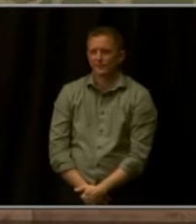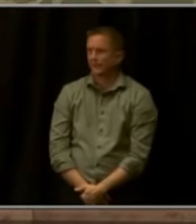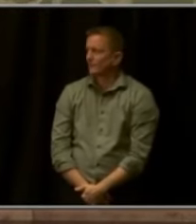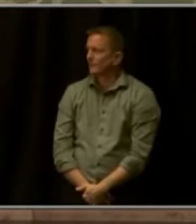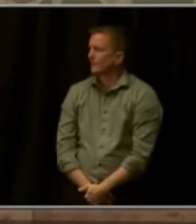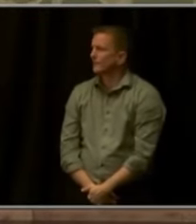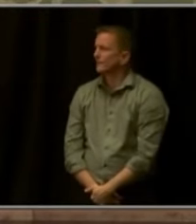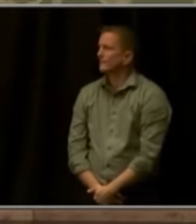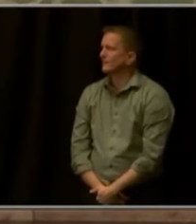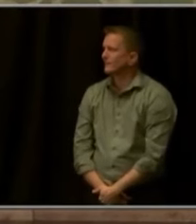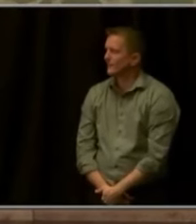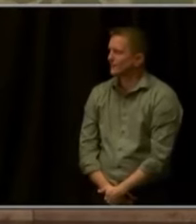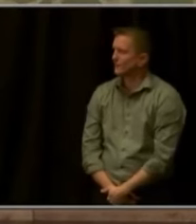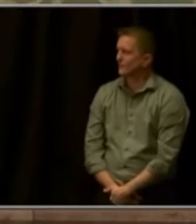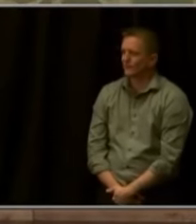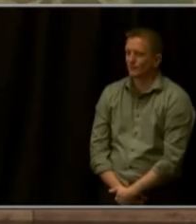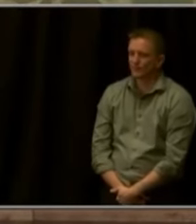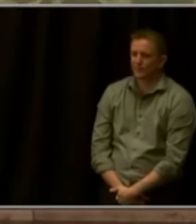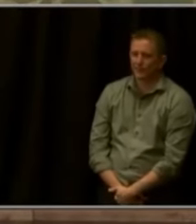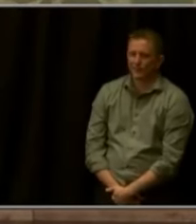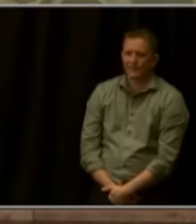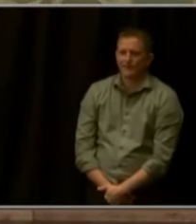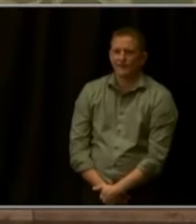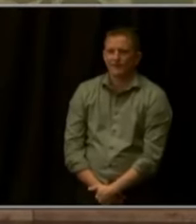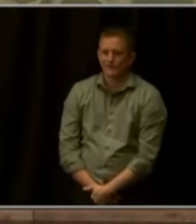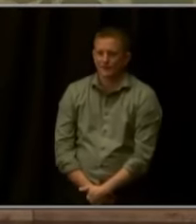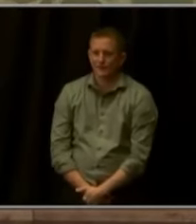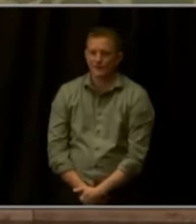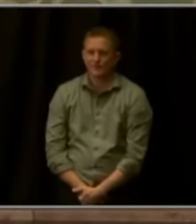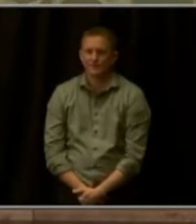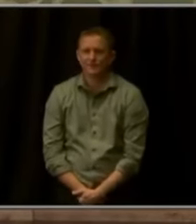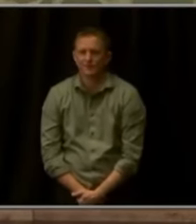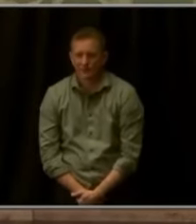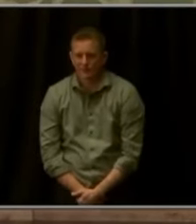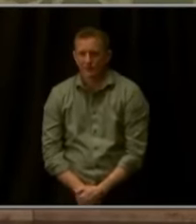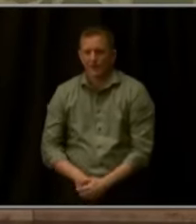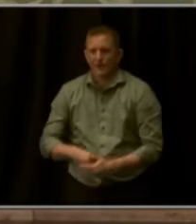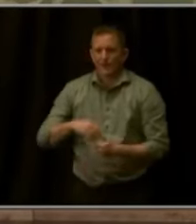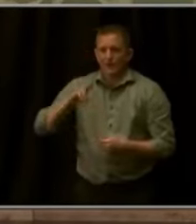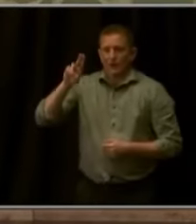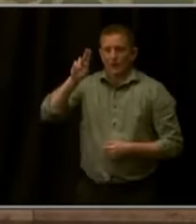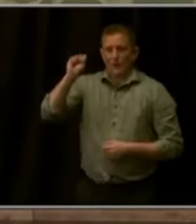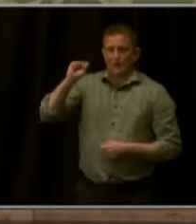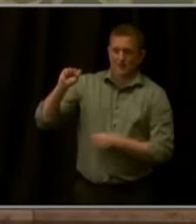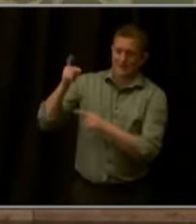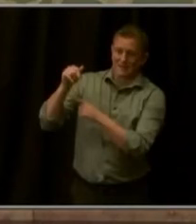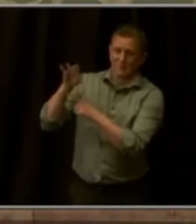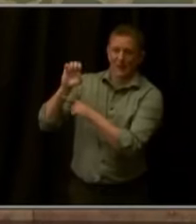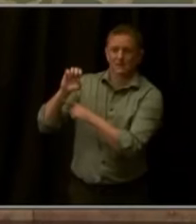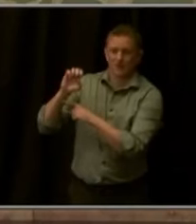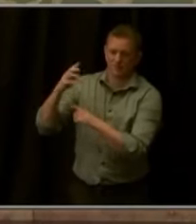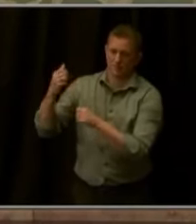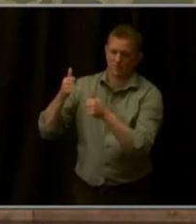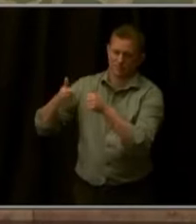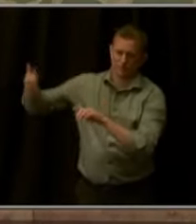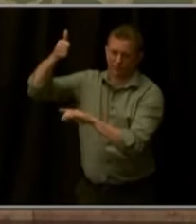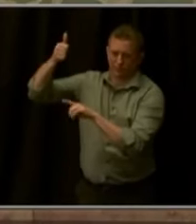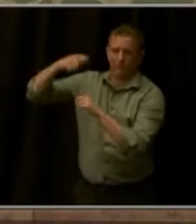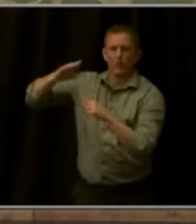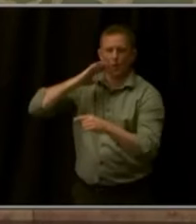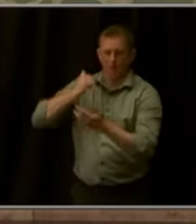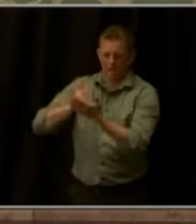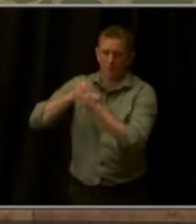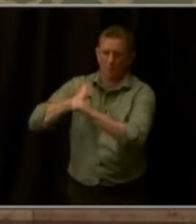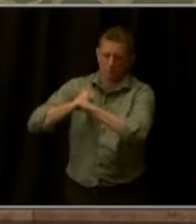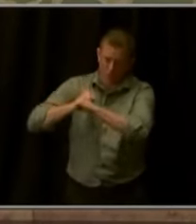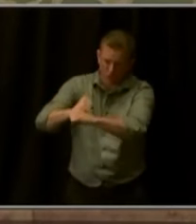And the ongoing presence of U.S. Space Command in Colorado Springs will help support and ensure our national security